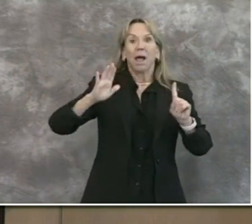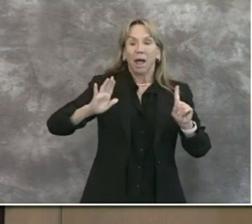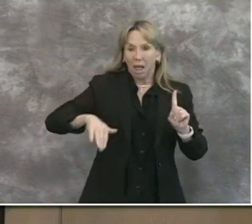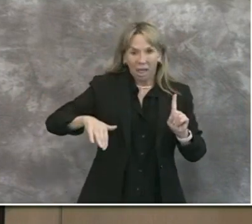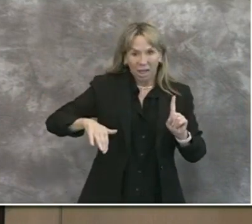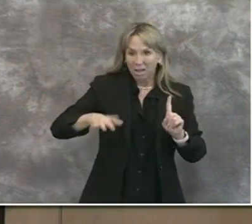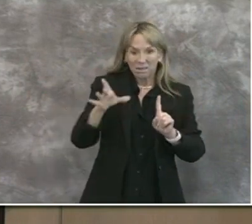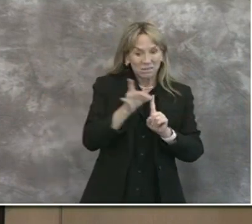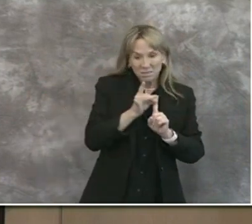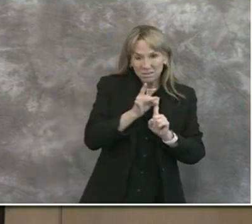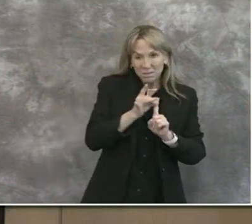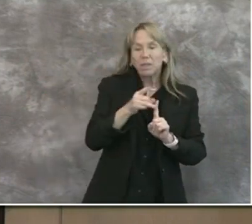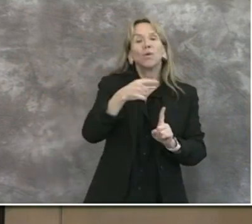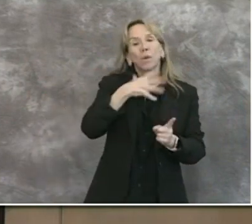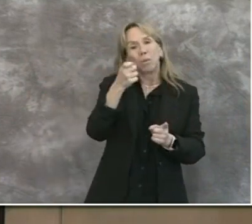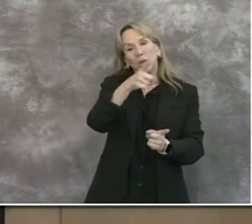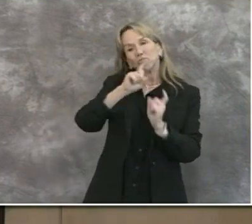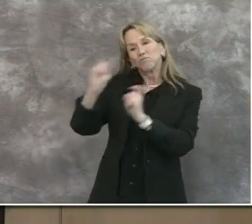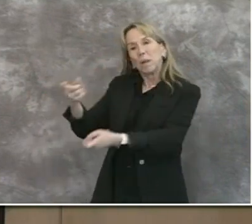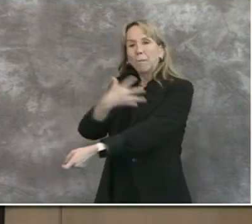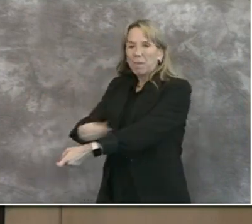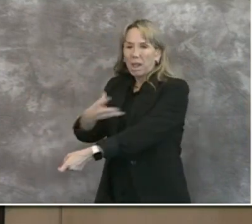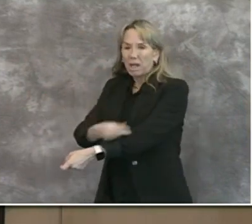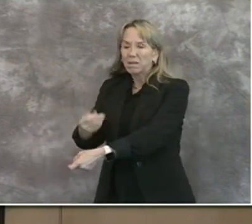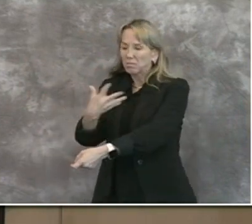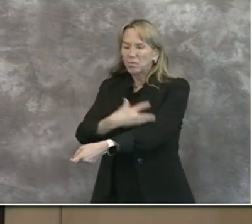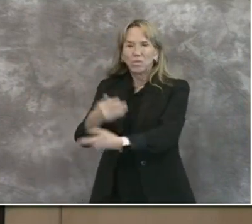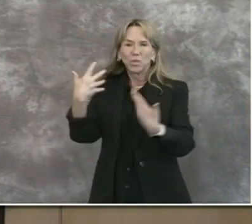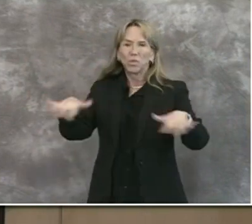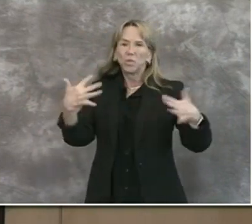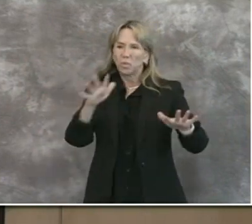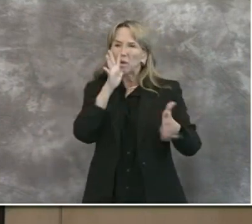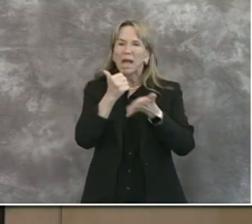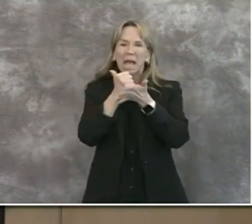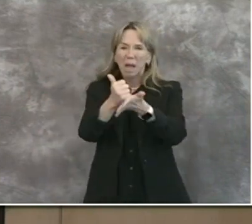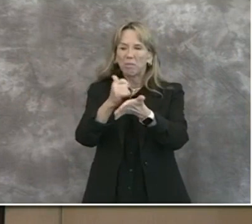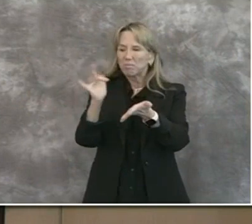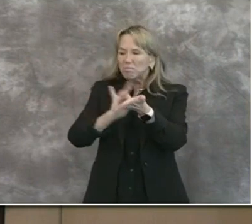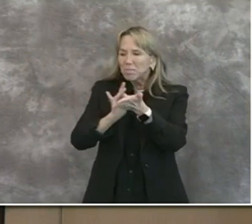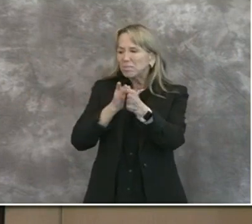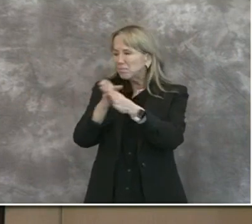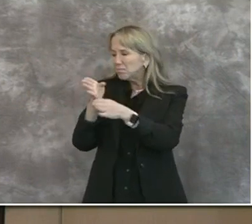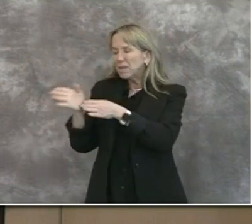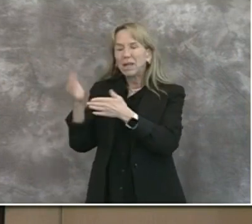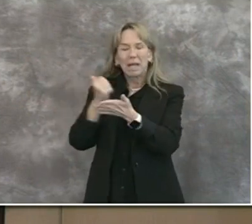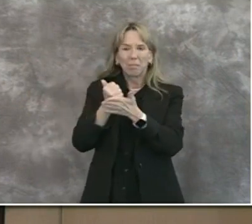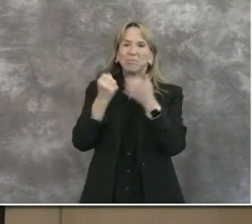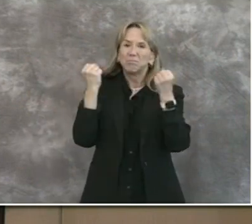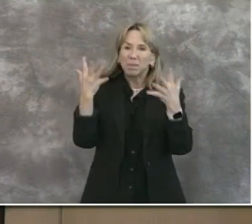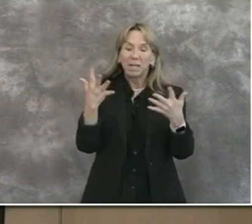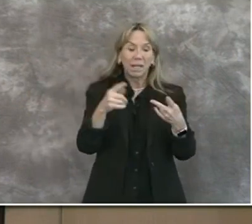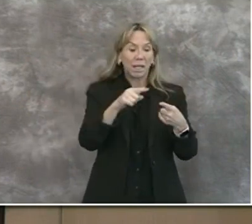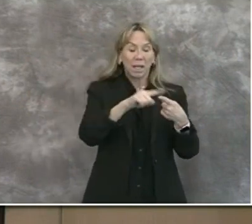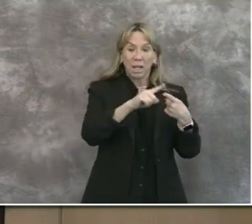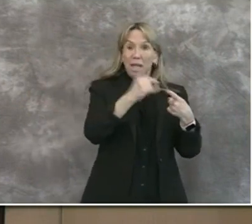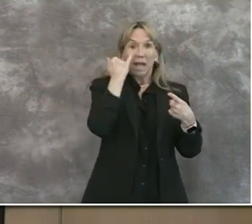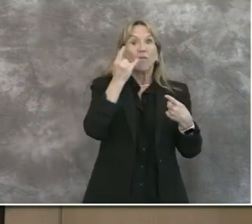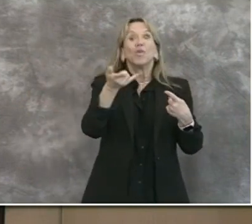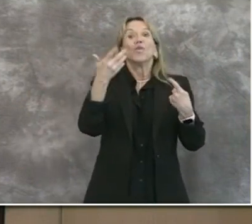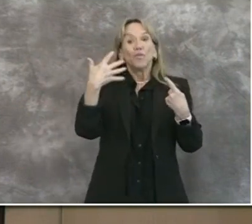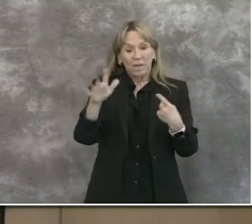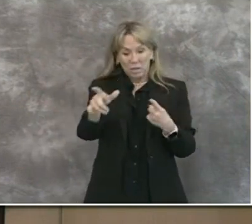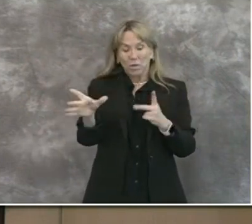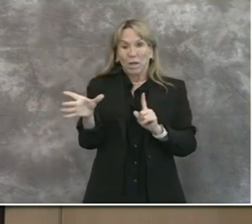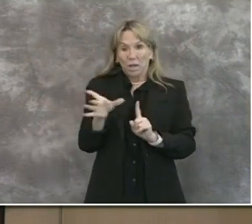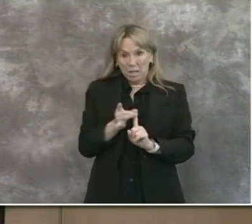We need it on hand and it helps our entire medical system in our entire county. If you have tested positive, we would like you to consider being